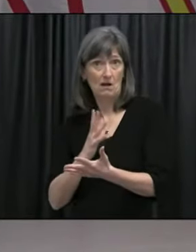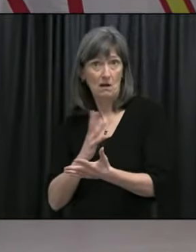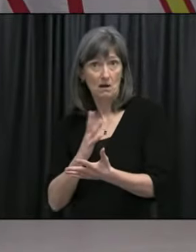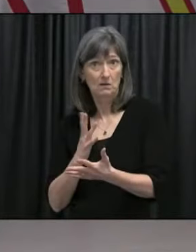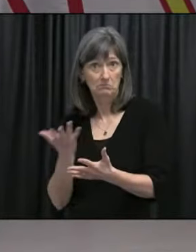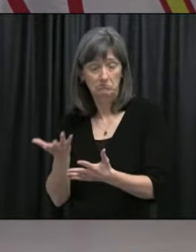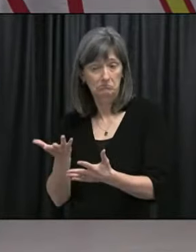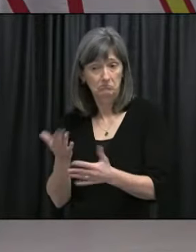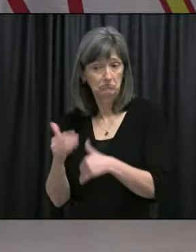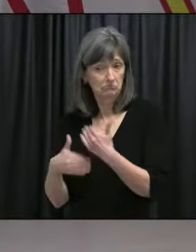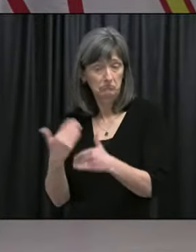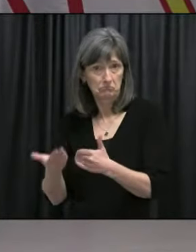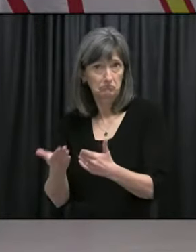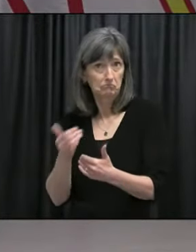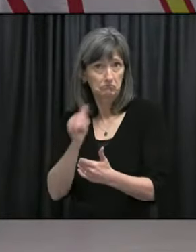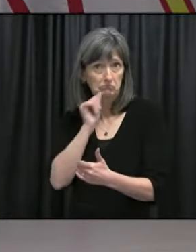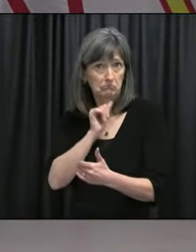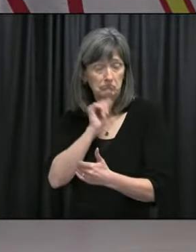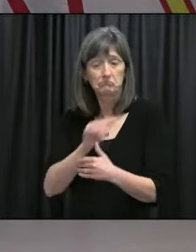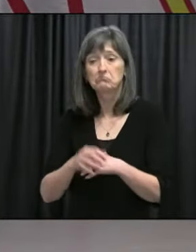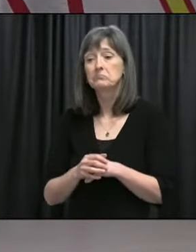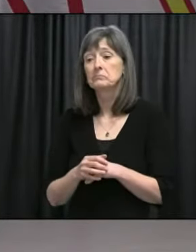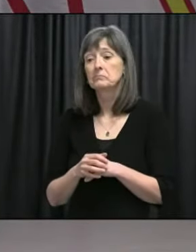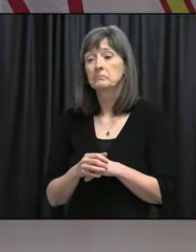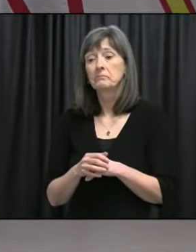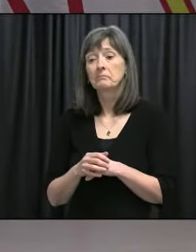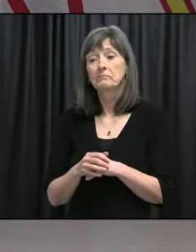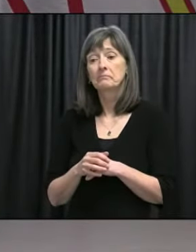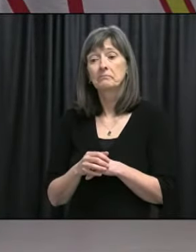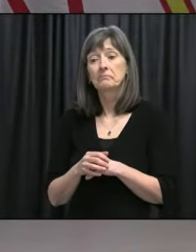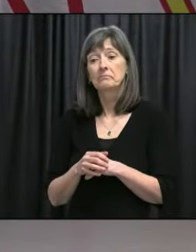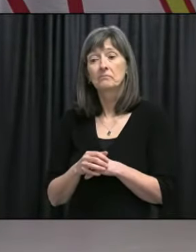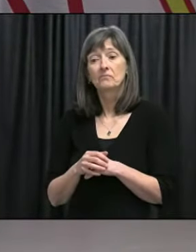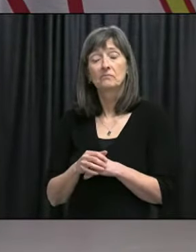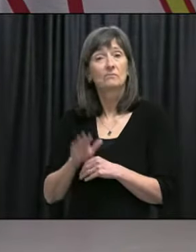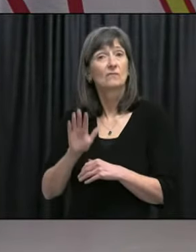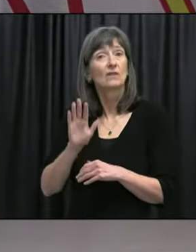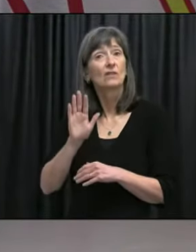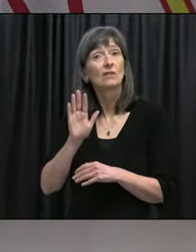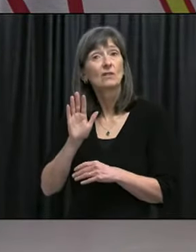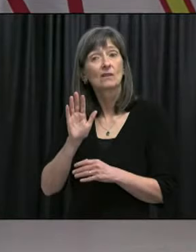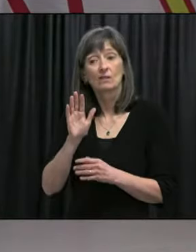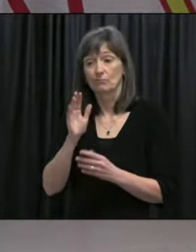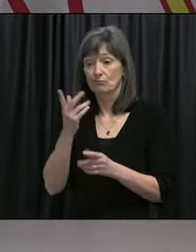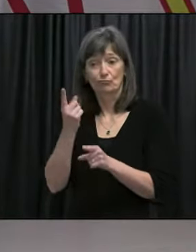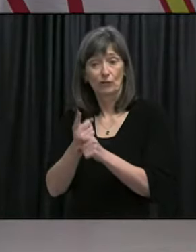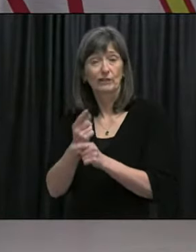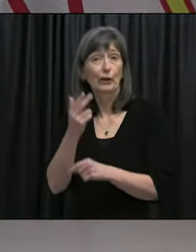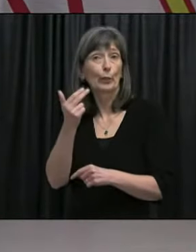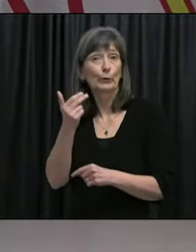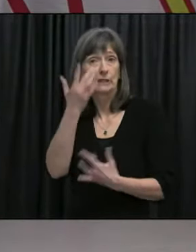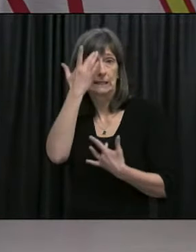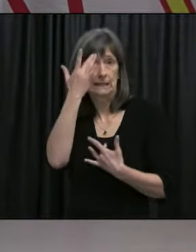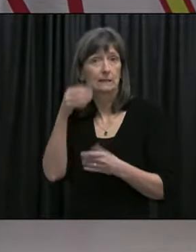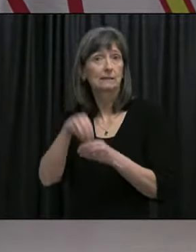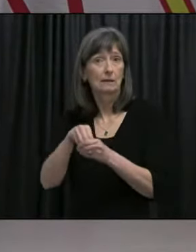they have, you know, the information that's been out there already is 13 cases on board.